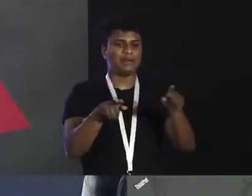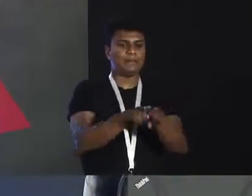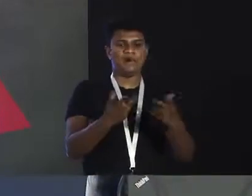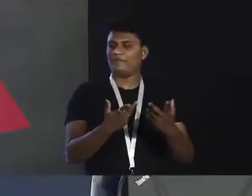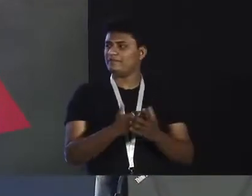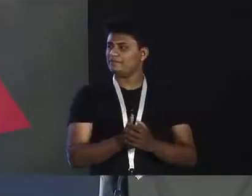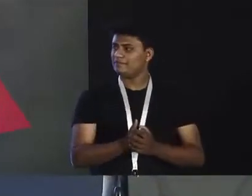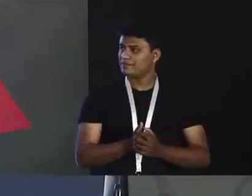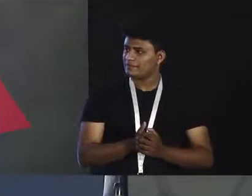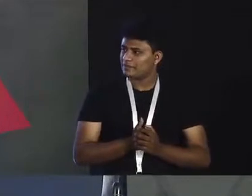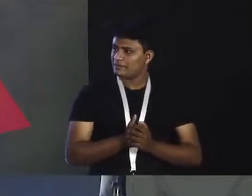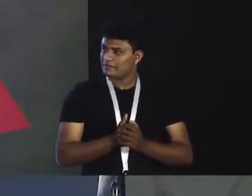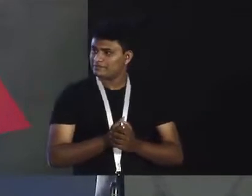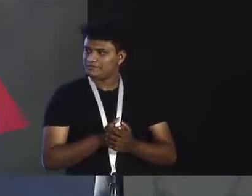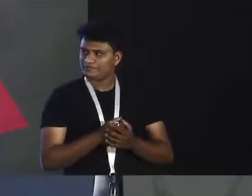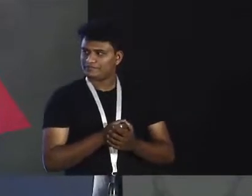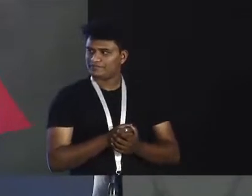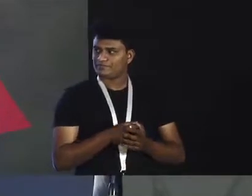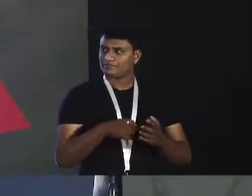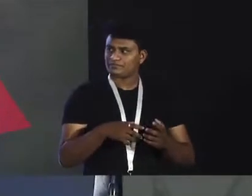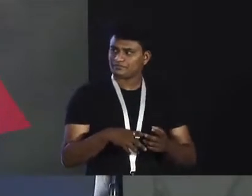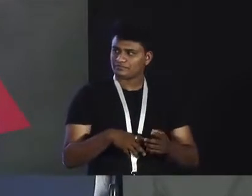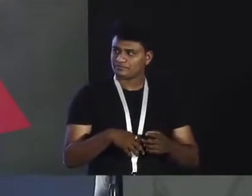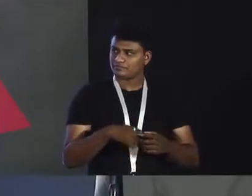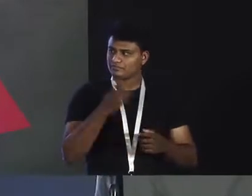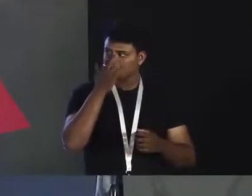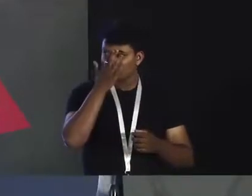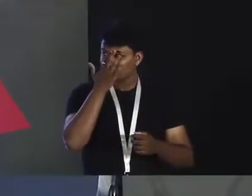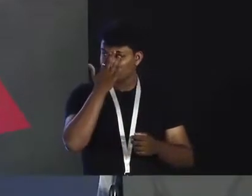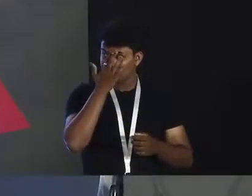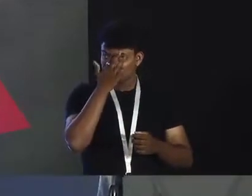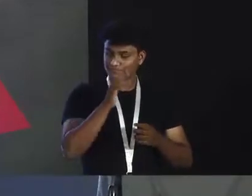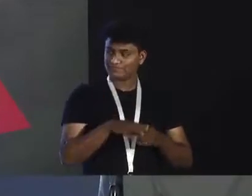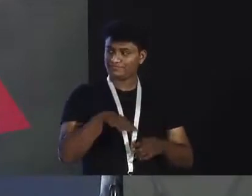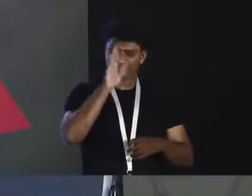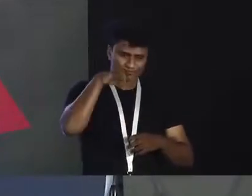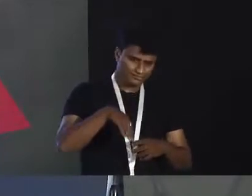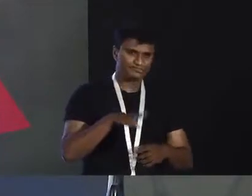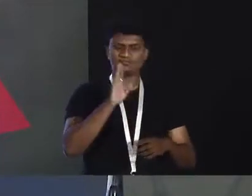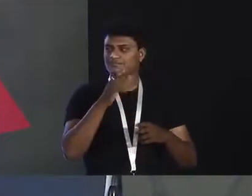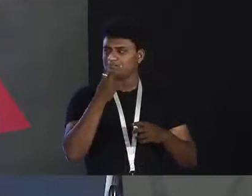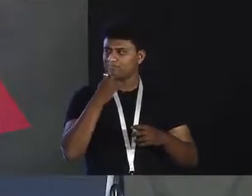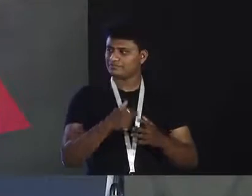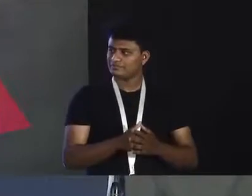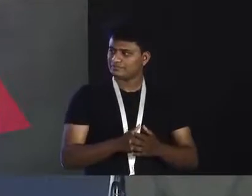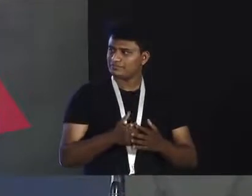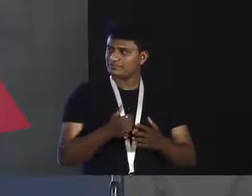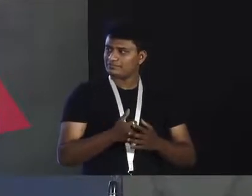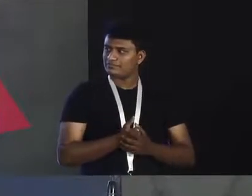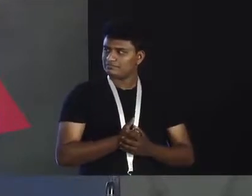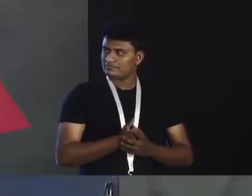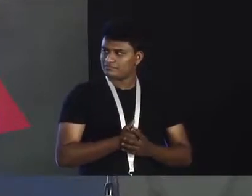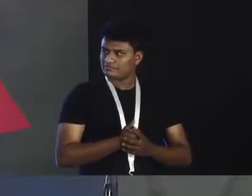You see how the sound changes a little bit? I look up. I look down actually to see how we are.